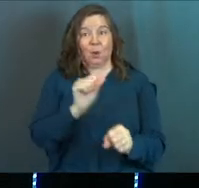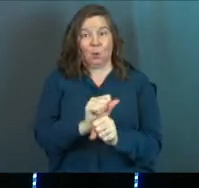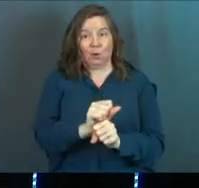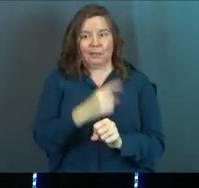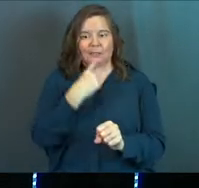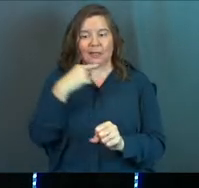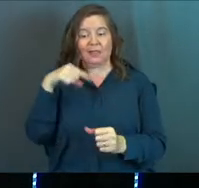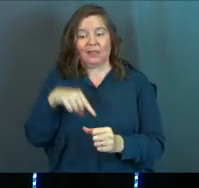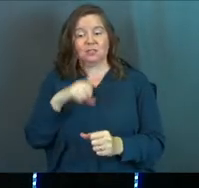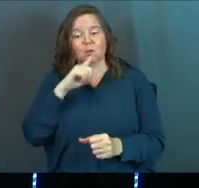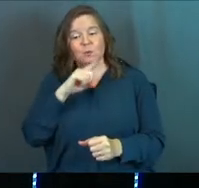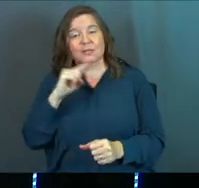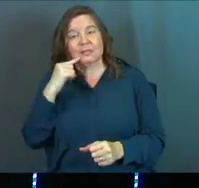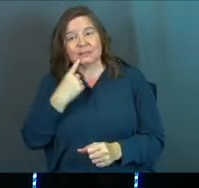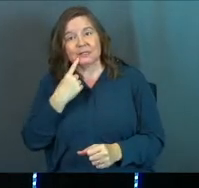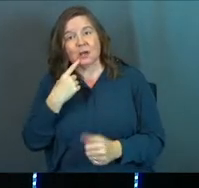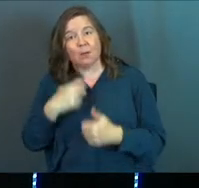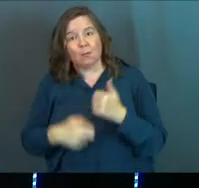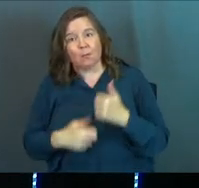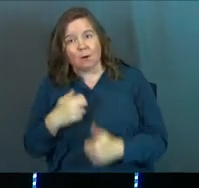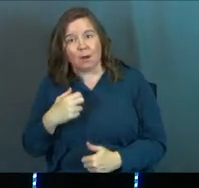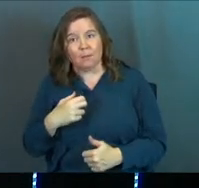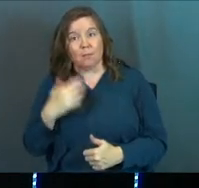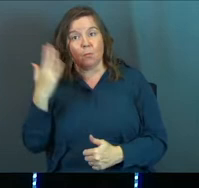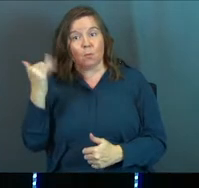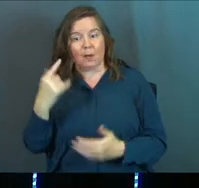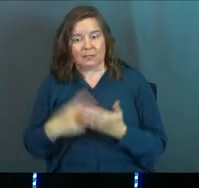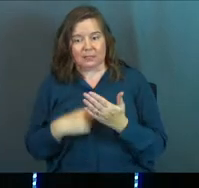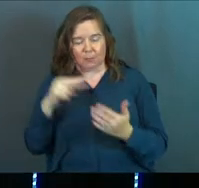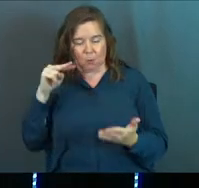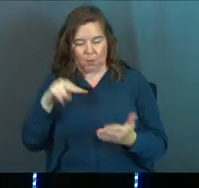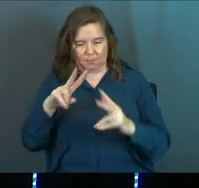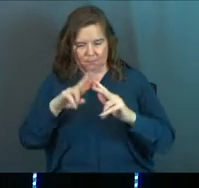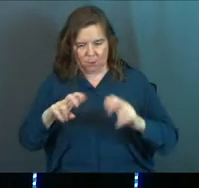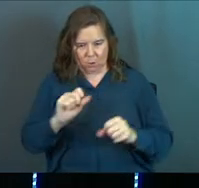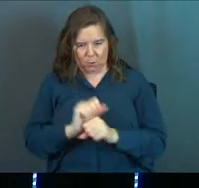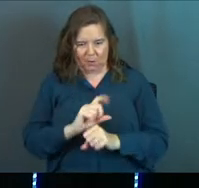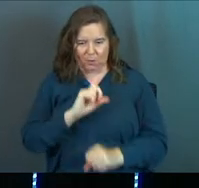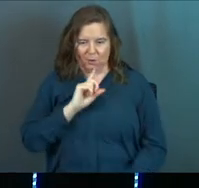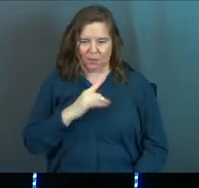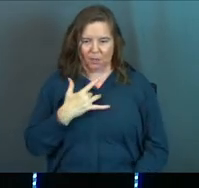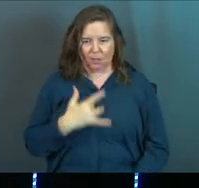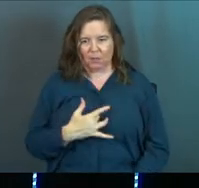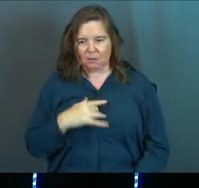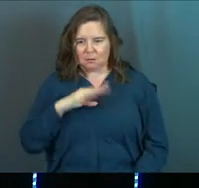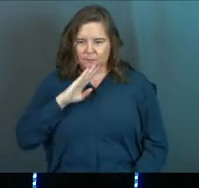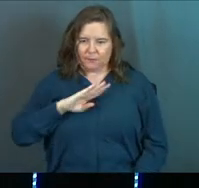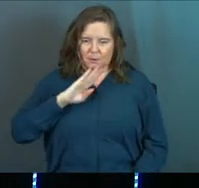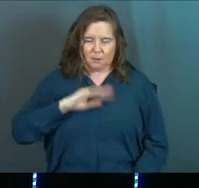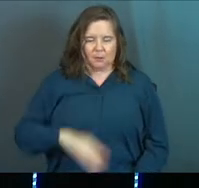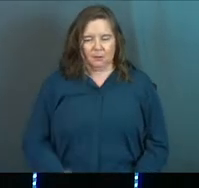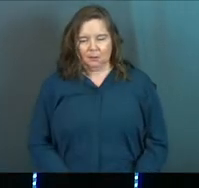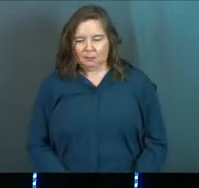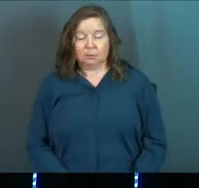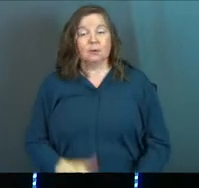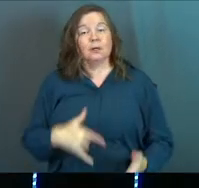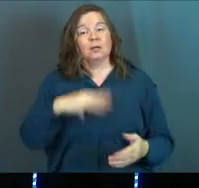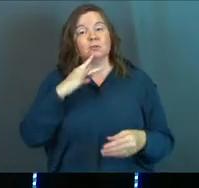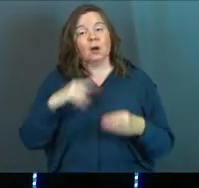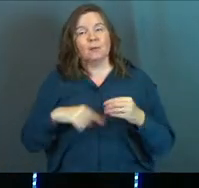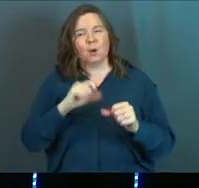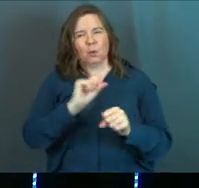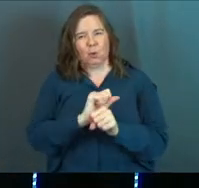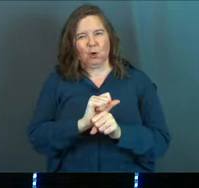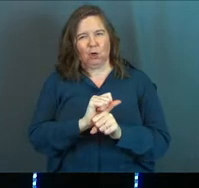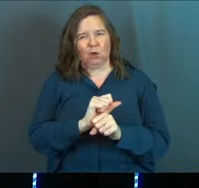work. And he says, this is a really serious problem that sometimes we look at our work and we're really frustrated by it. Now let's talk